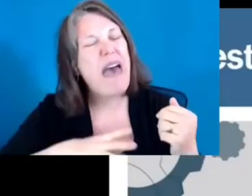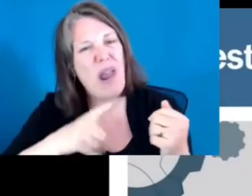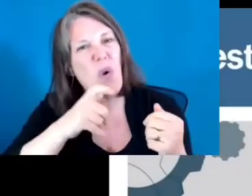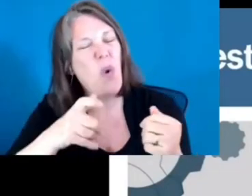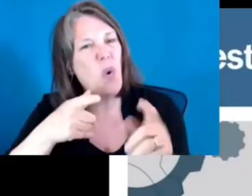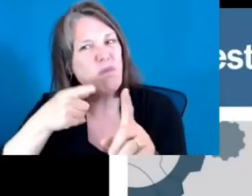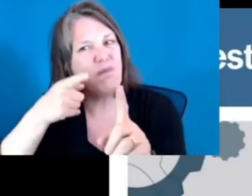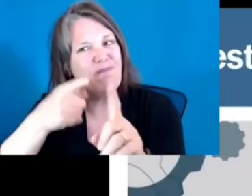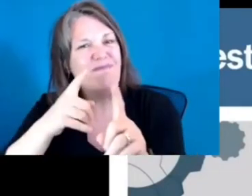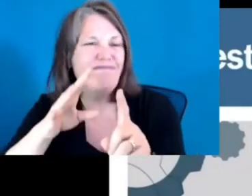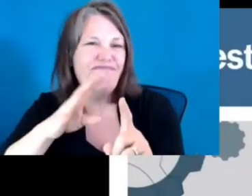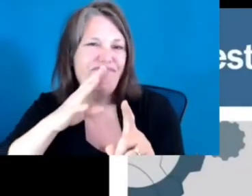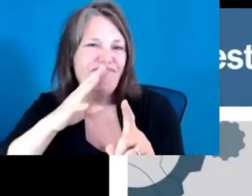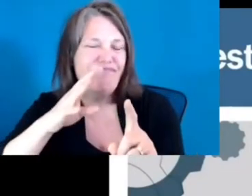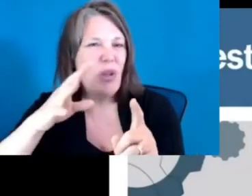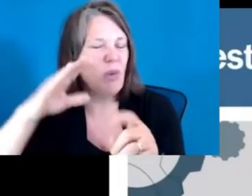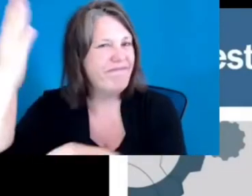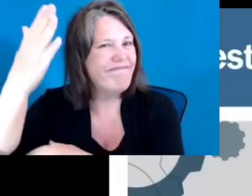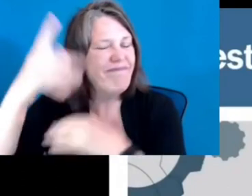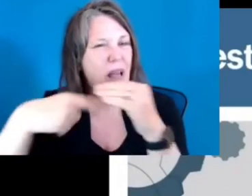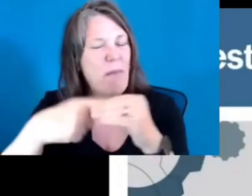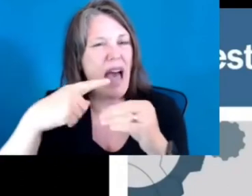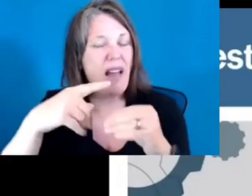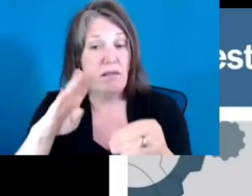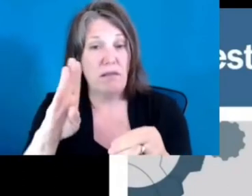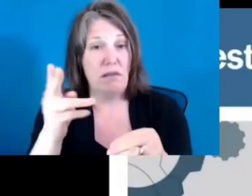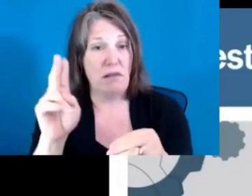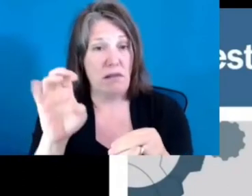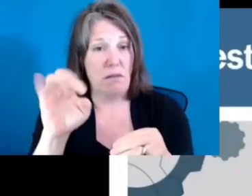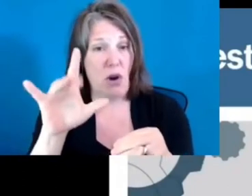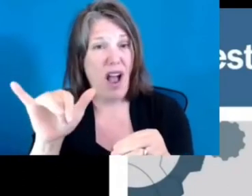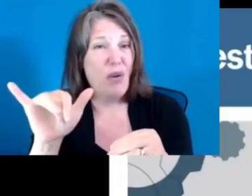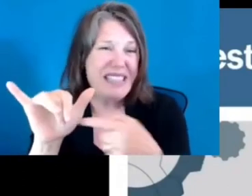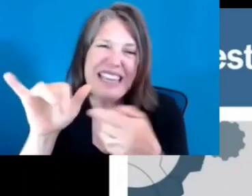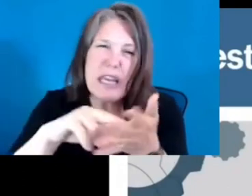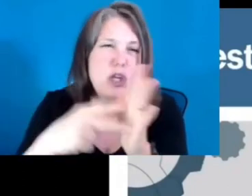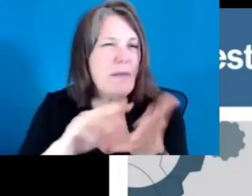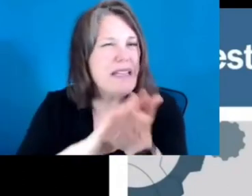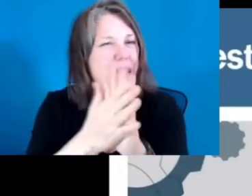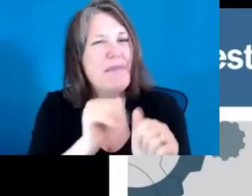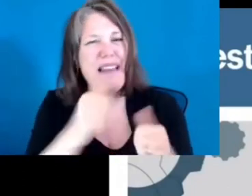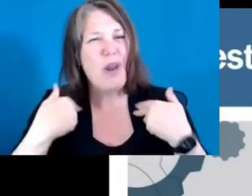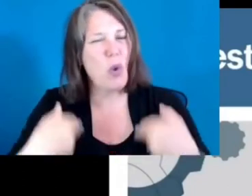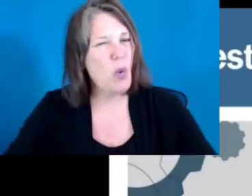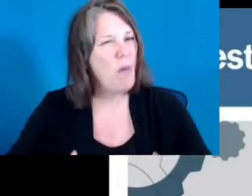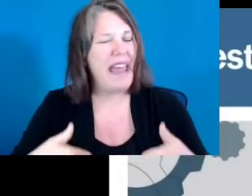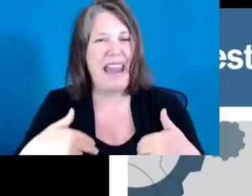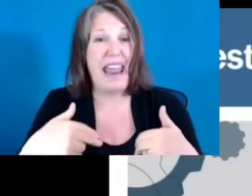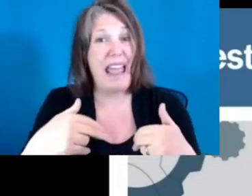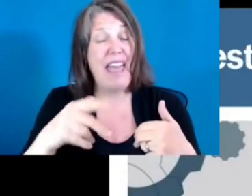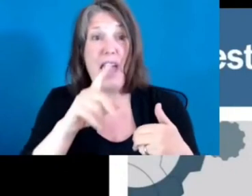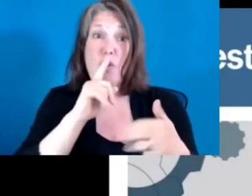dehumanized. And the point was that we would govern by rules, not by individual proclivities, but that has